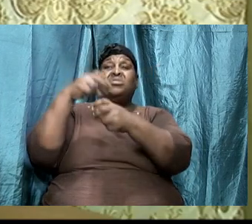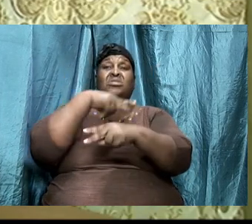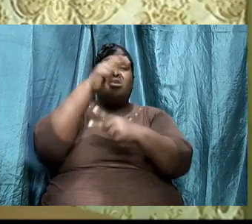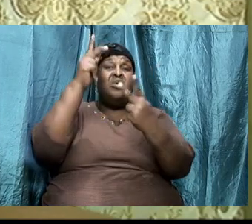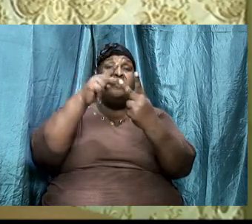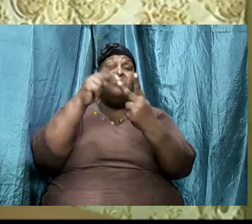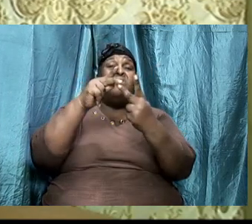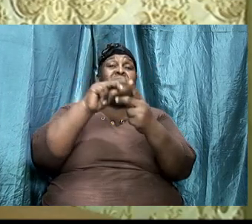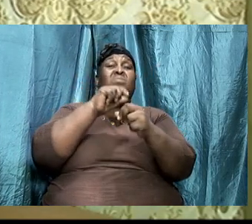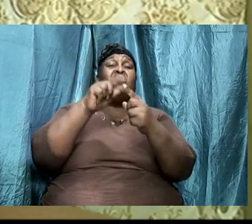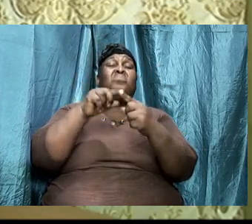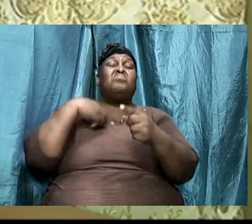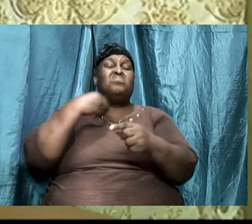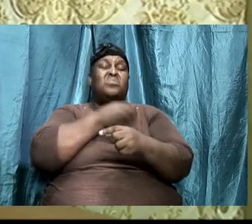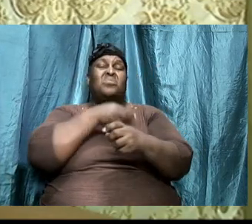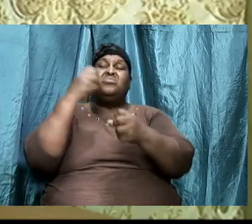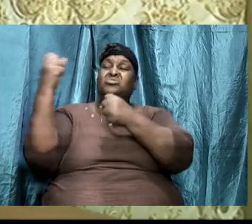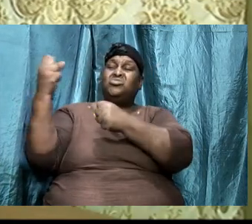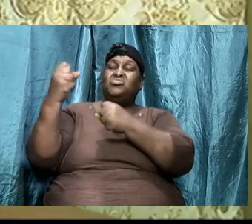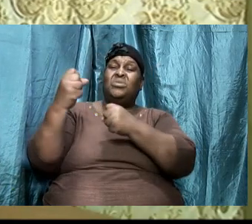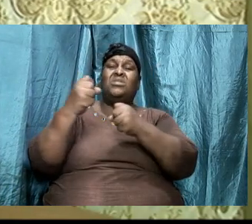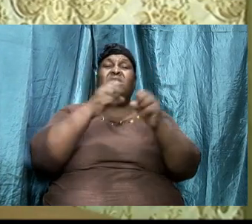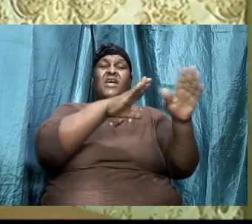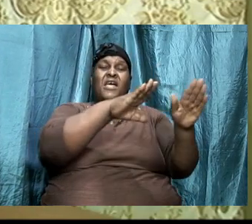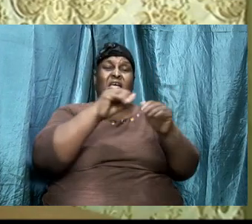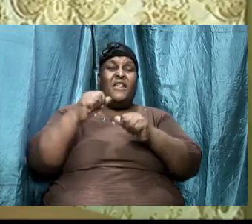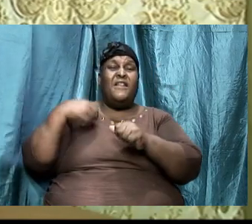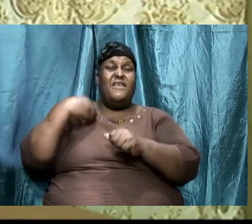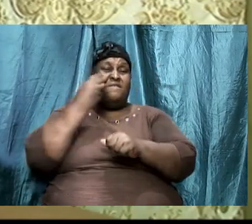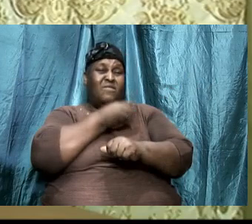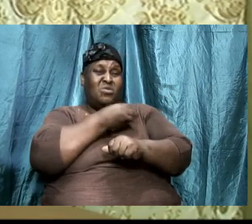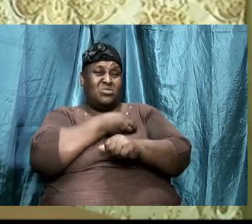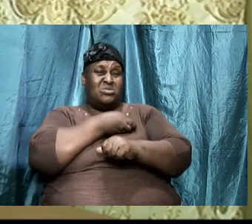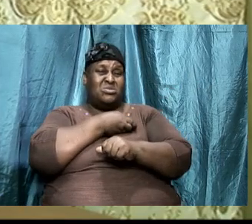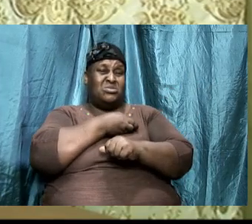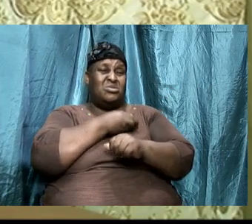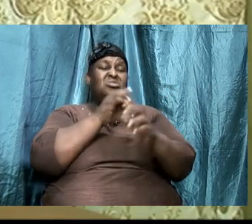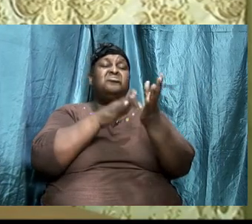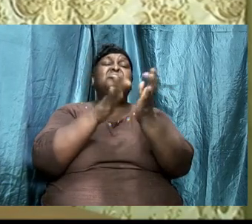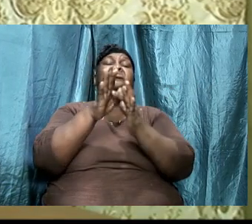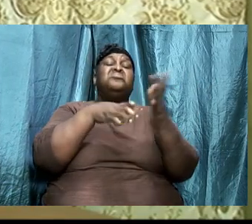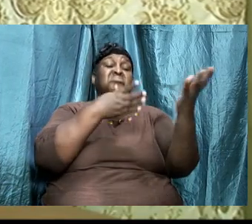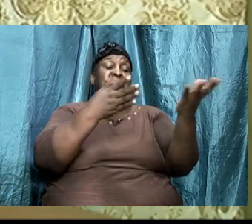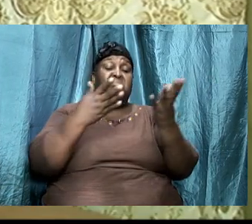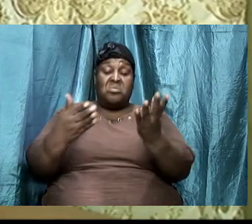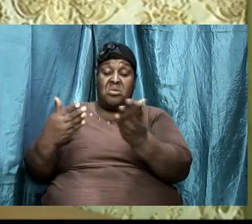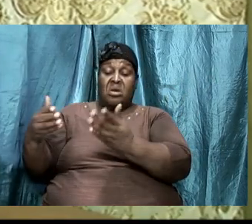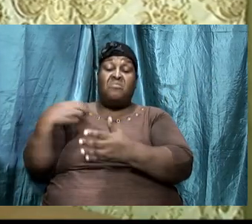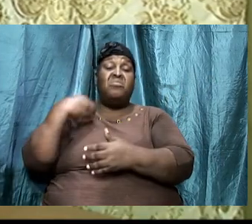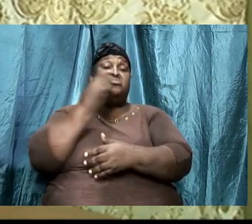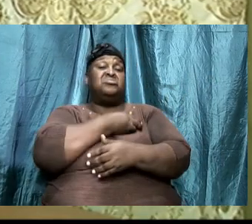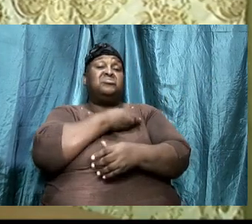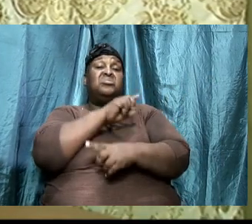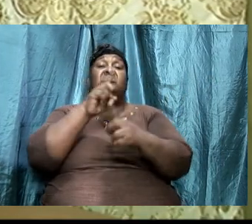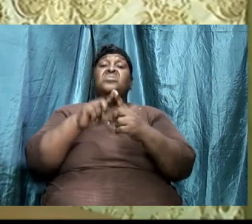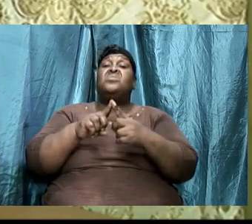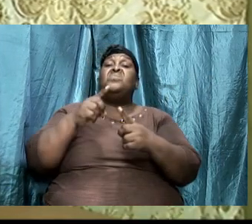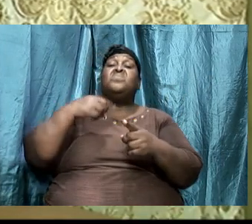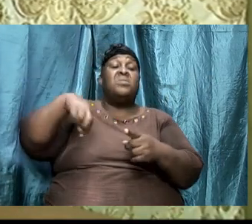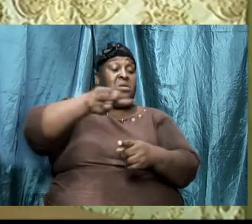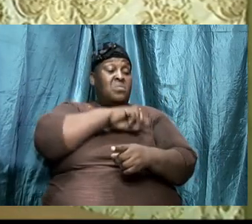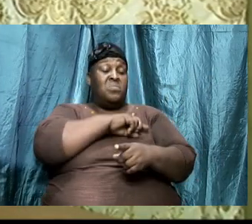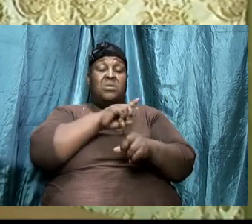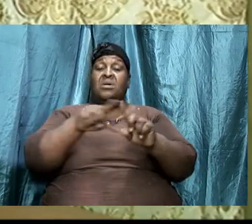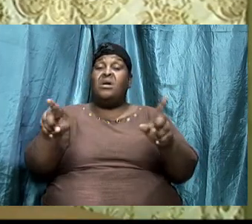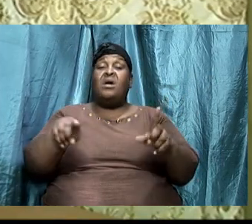is gone the songwriter says he will carry us when we can't carry